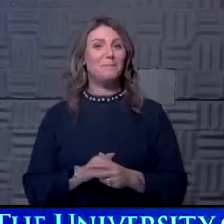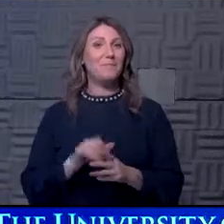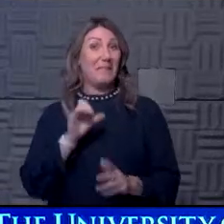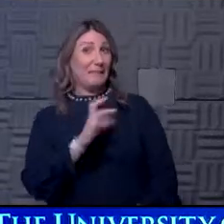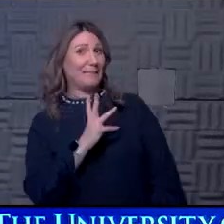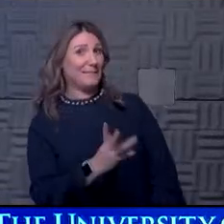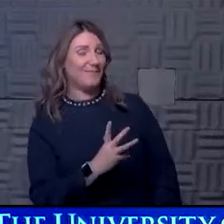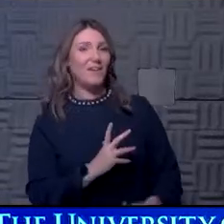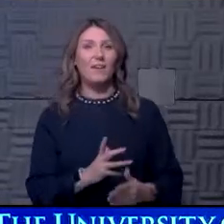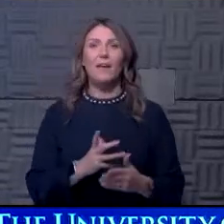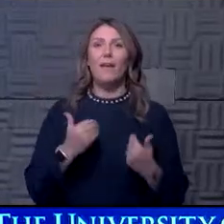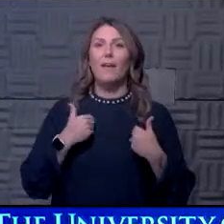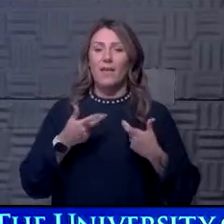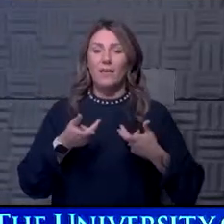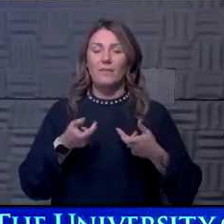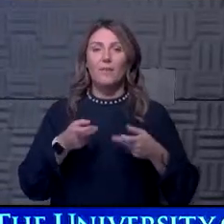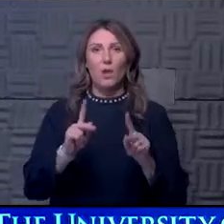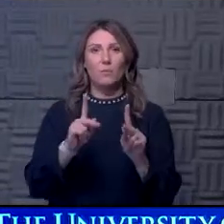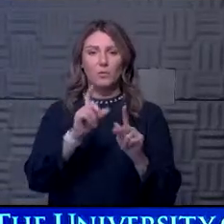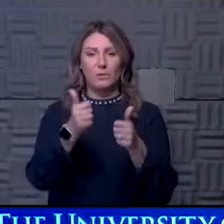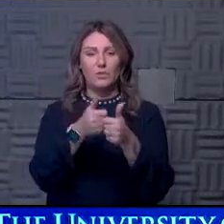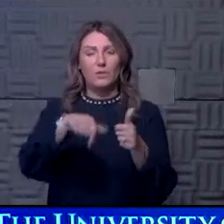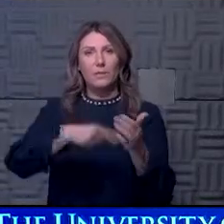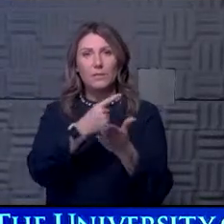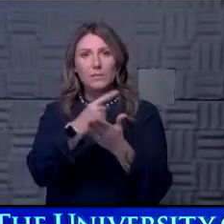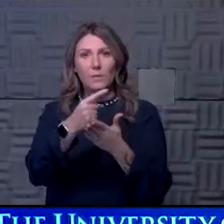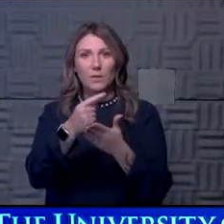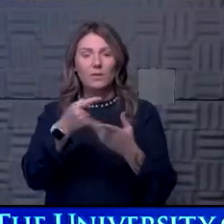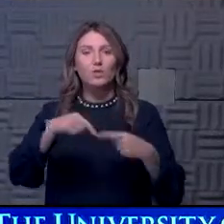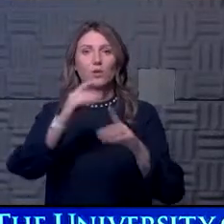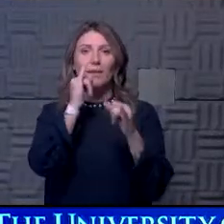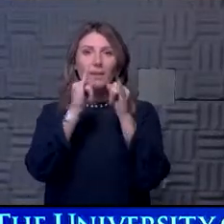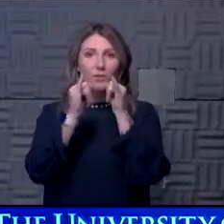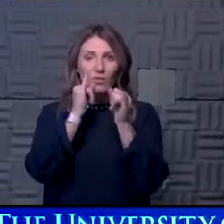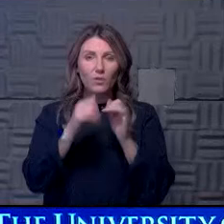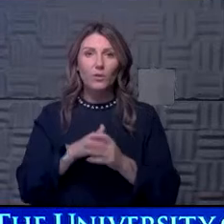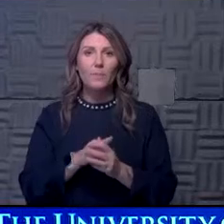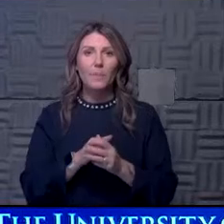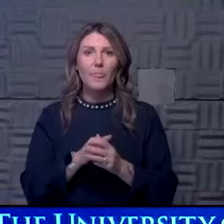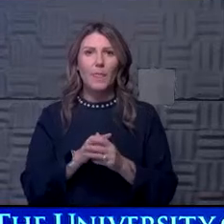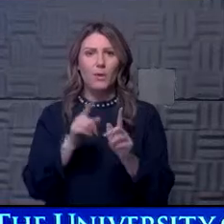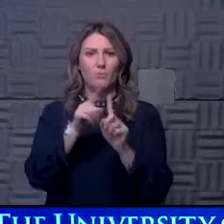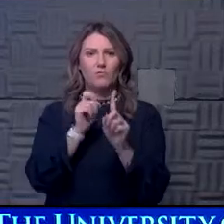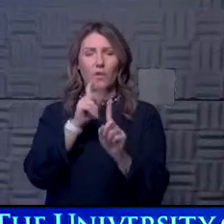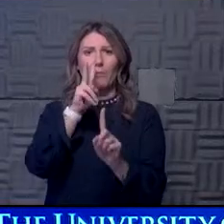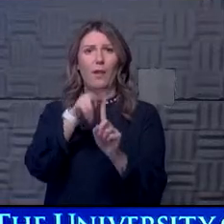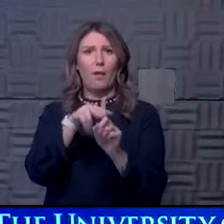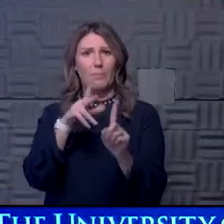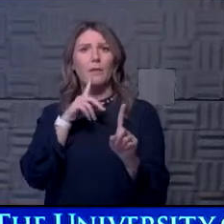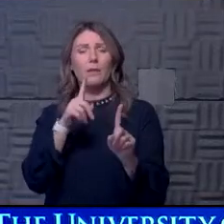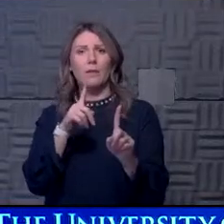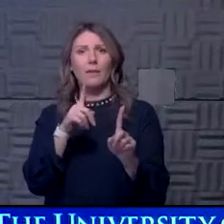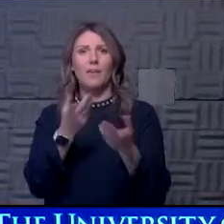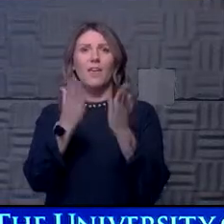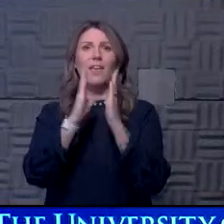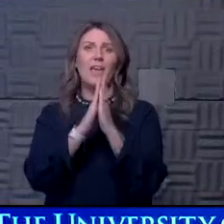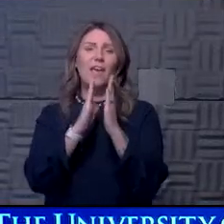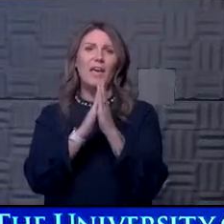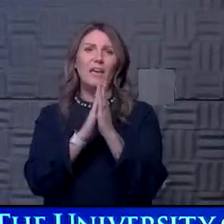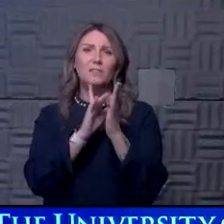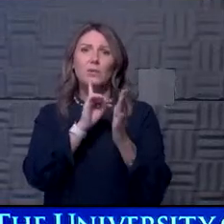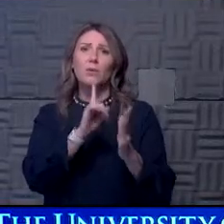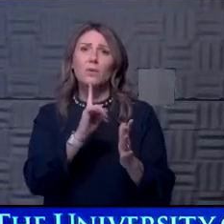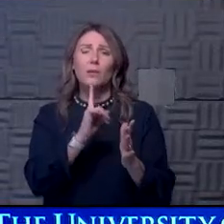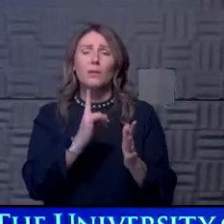had the opportunity to be challenged, uh, this week in an interview, uh, by an applicant who asked a very, very thought provoking